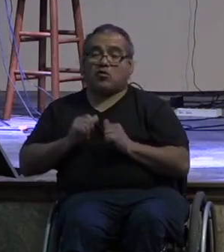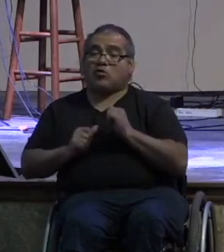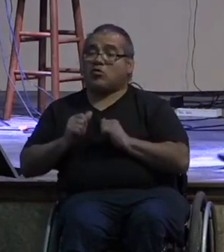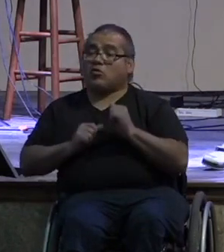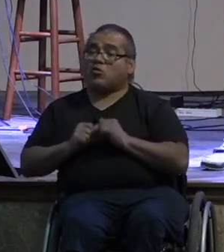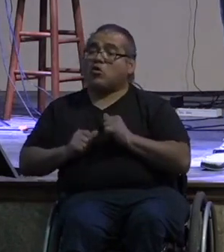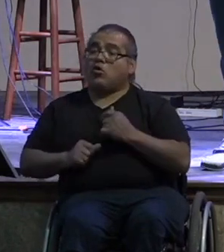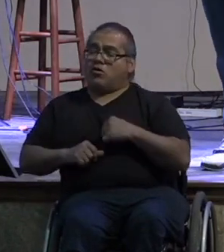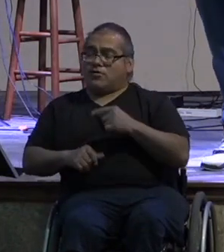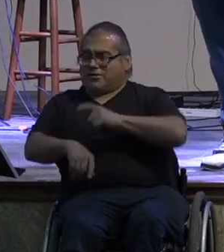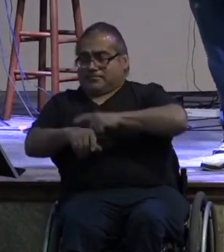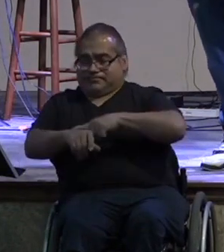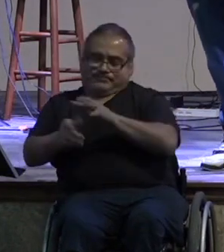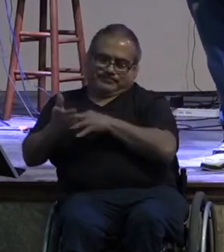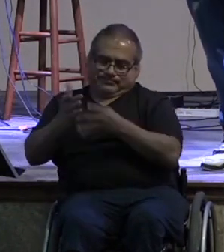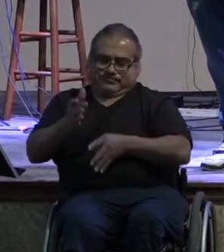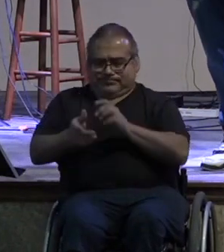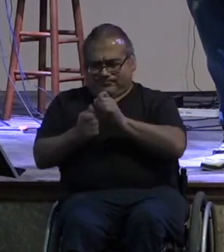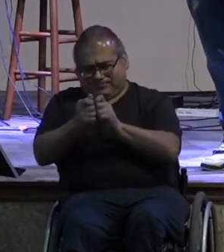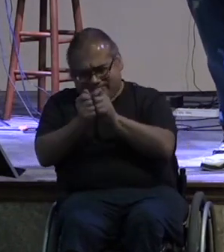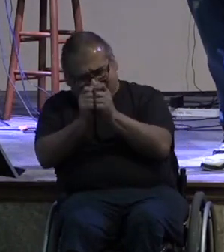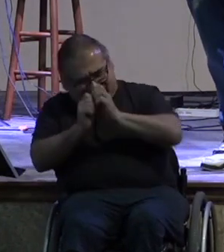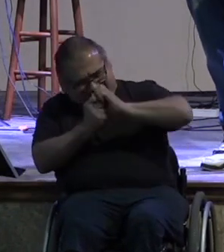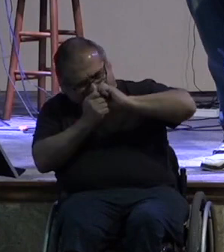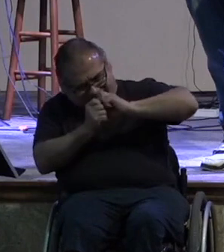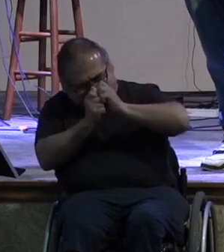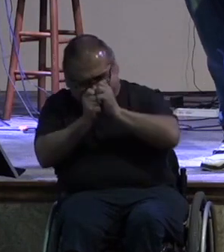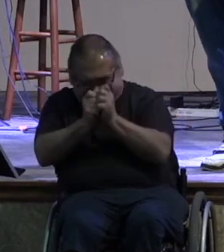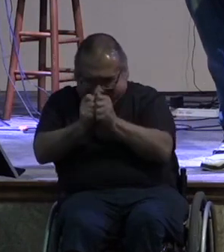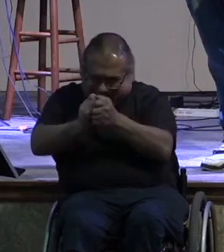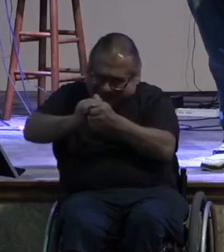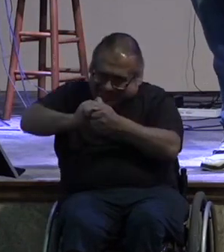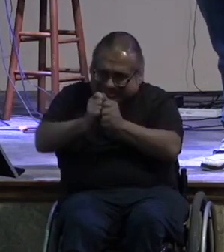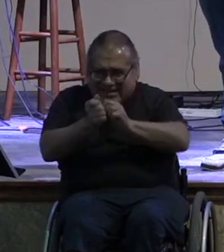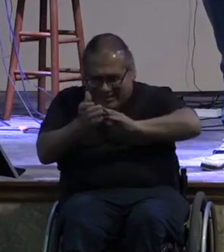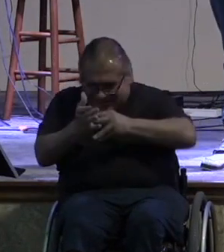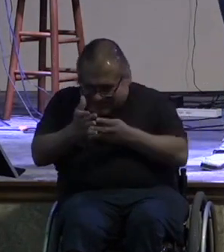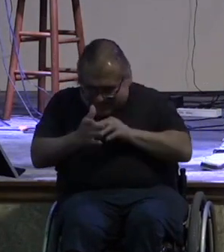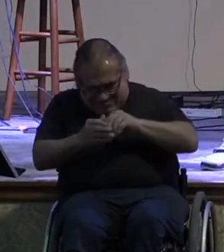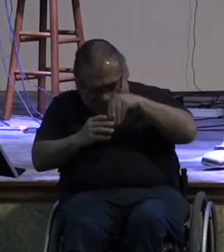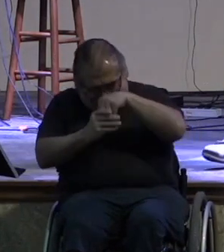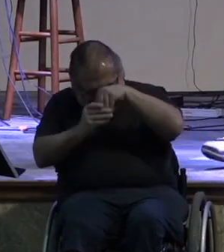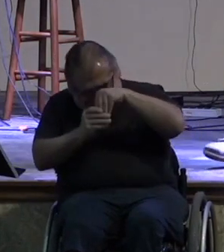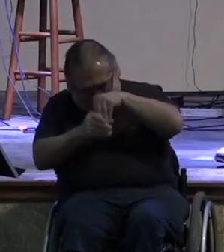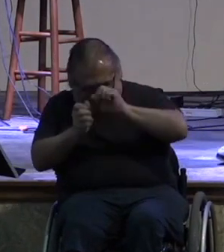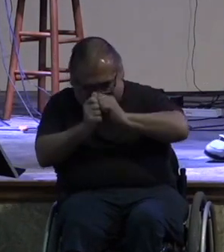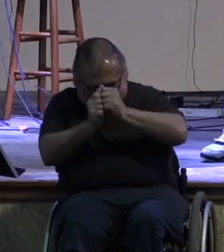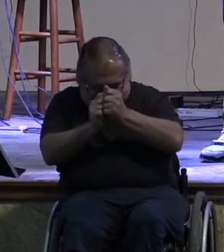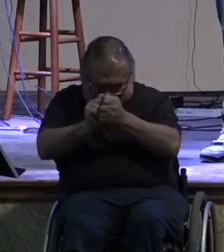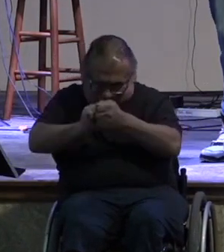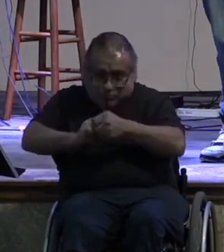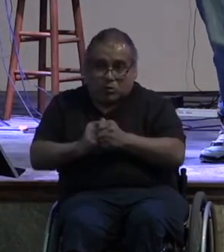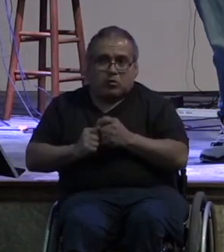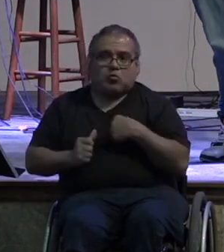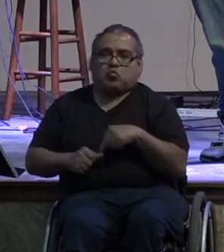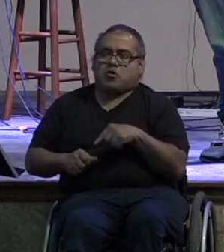about time and we pack our schedules so tight that we value our time over everything else whether it's entertainment or work we don't leave